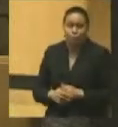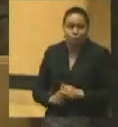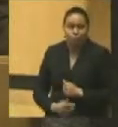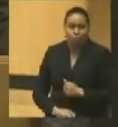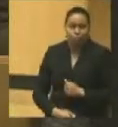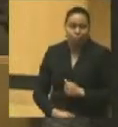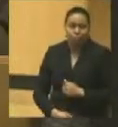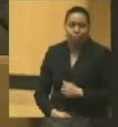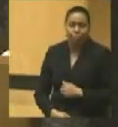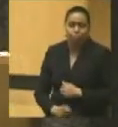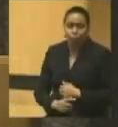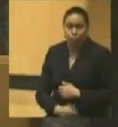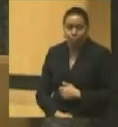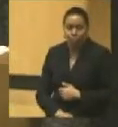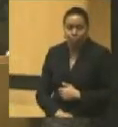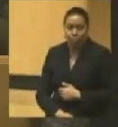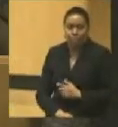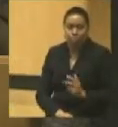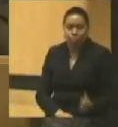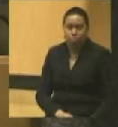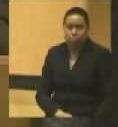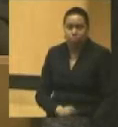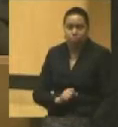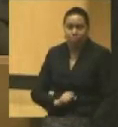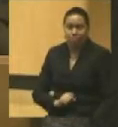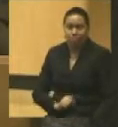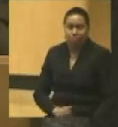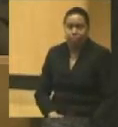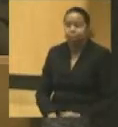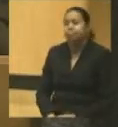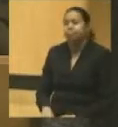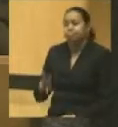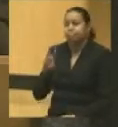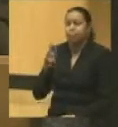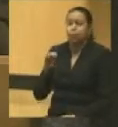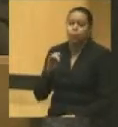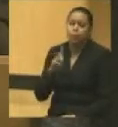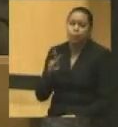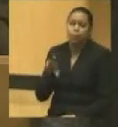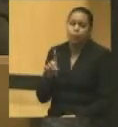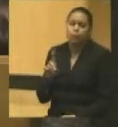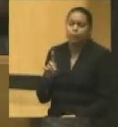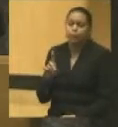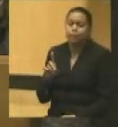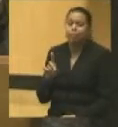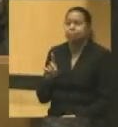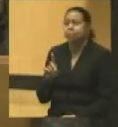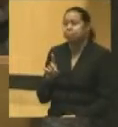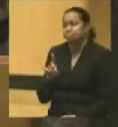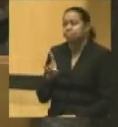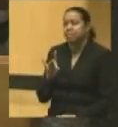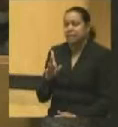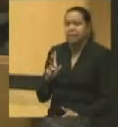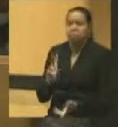Woodward lost, of course. And after the Democratic defeat, one bitter Democrat in Ohio said about the V